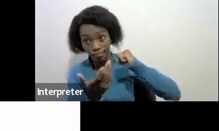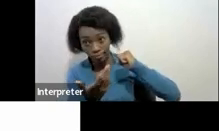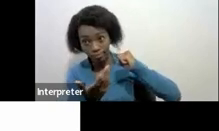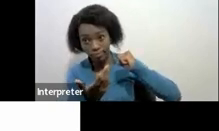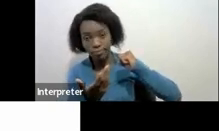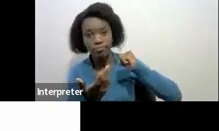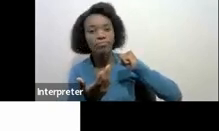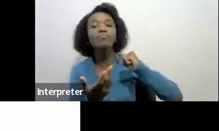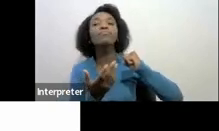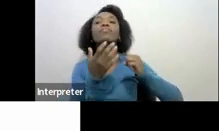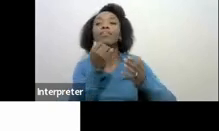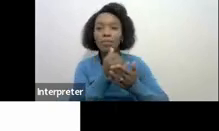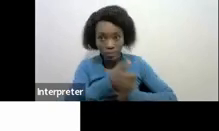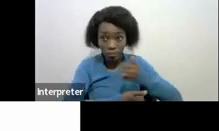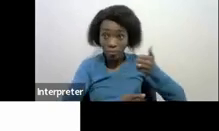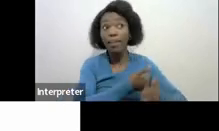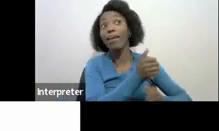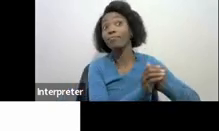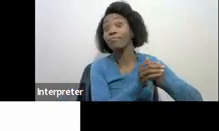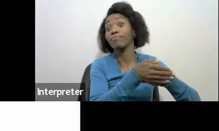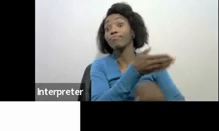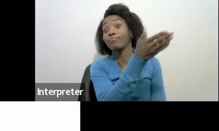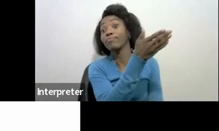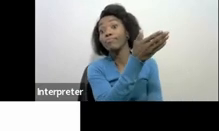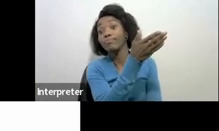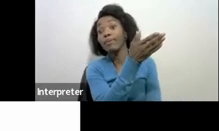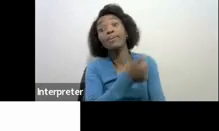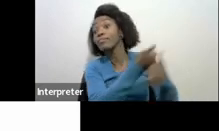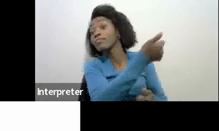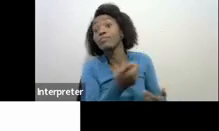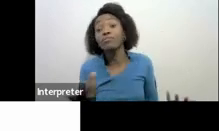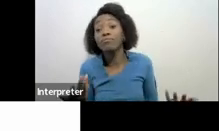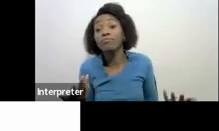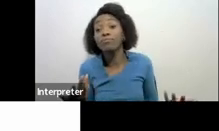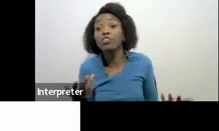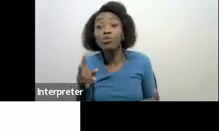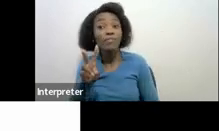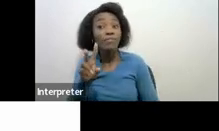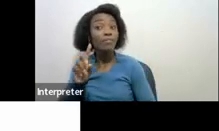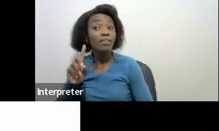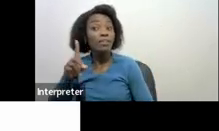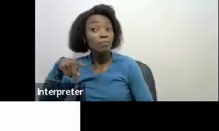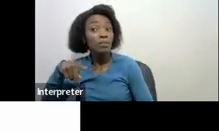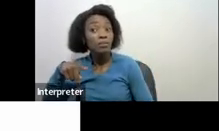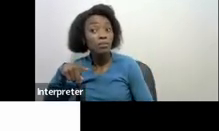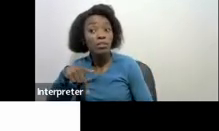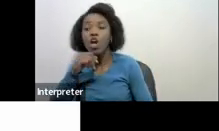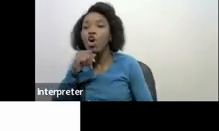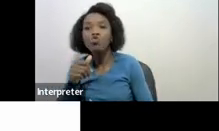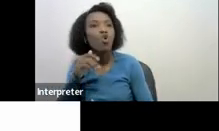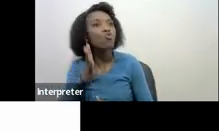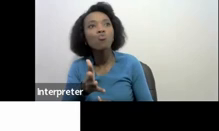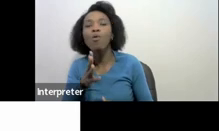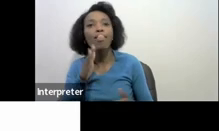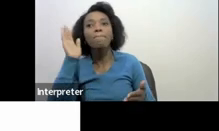you will go back to your hiding place where you were and VDP is not going to take that file of